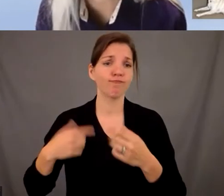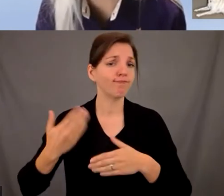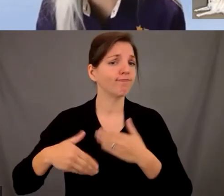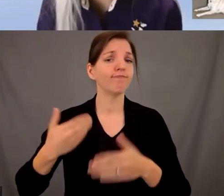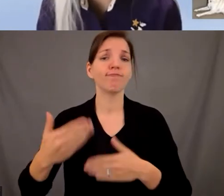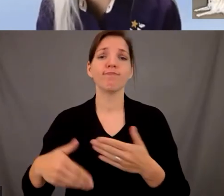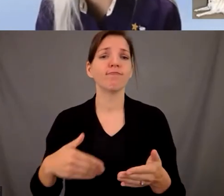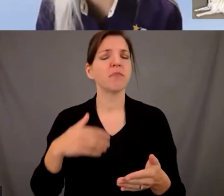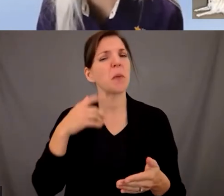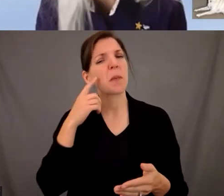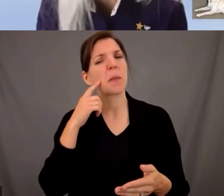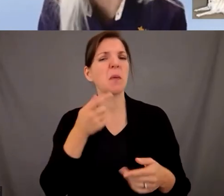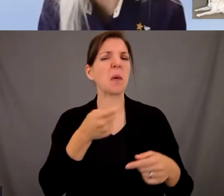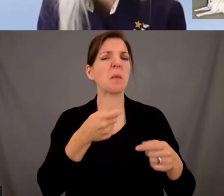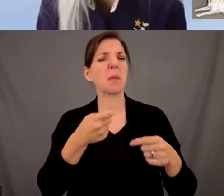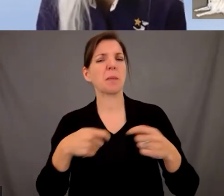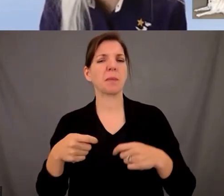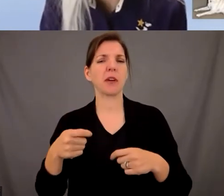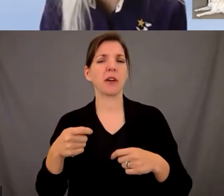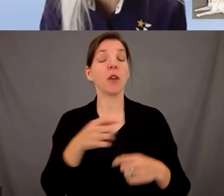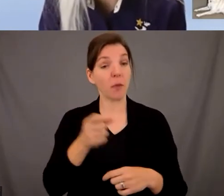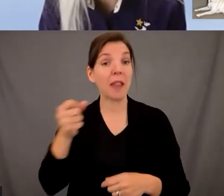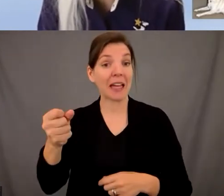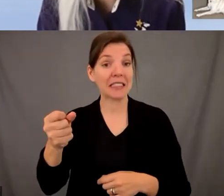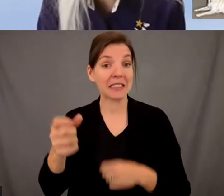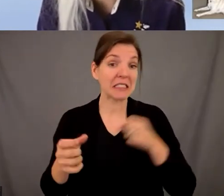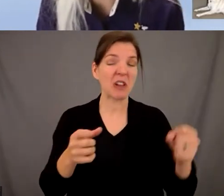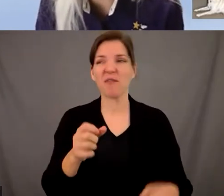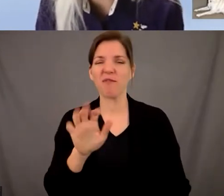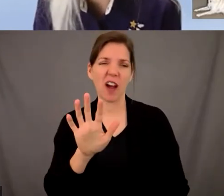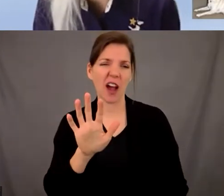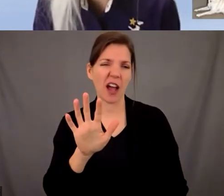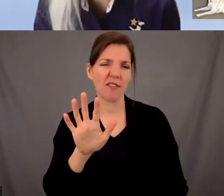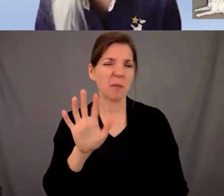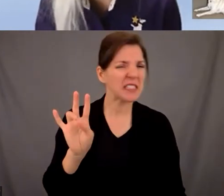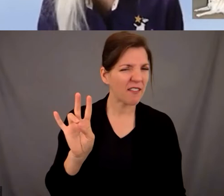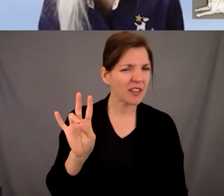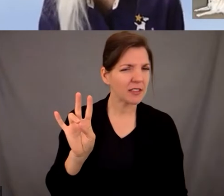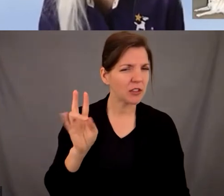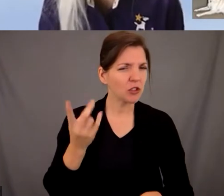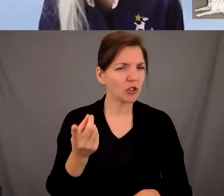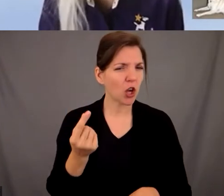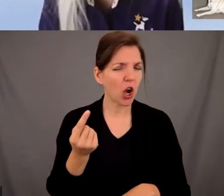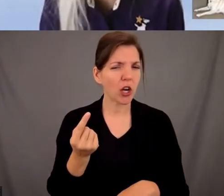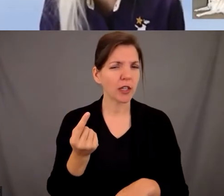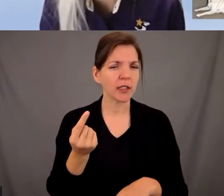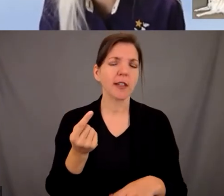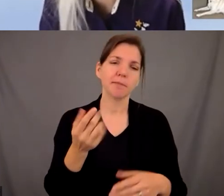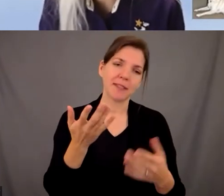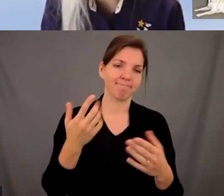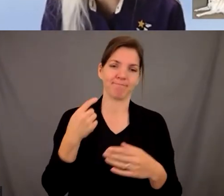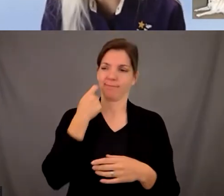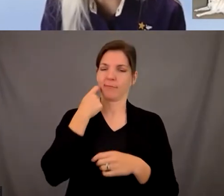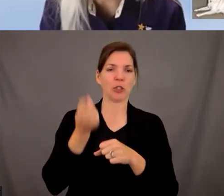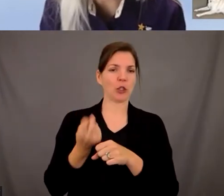place maybe five seven dogs in seven dogs maybe in a good year but this last couple of years have been kind of odd for us like for everybody else